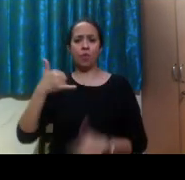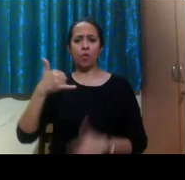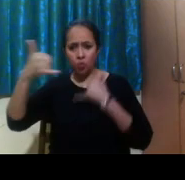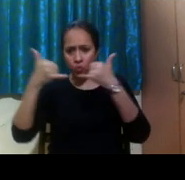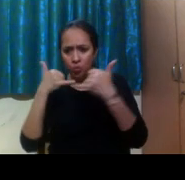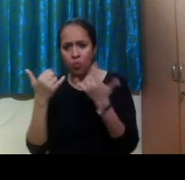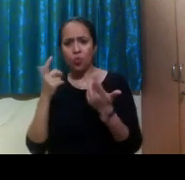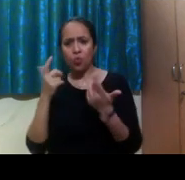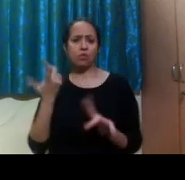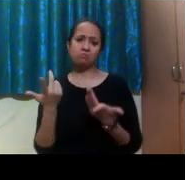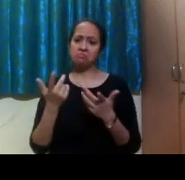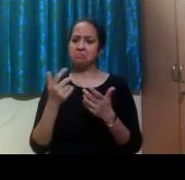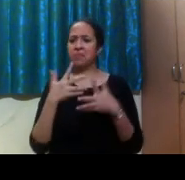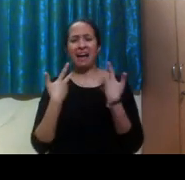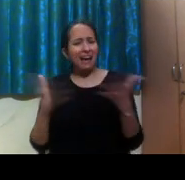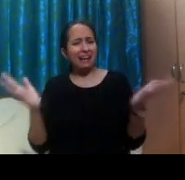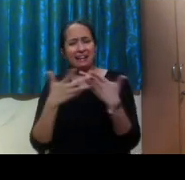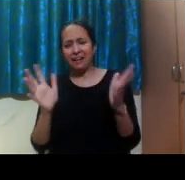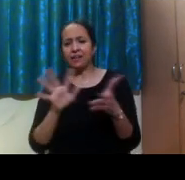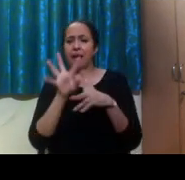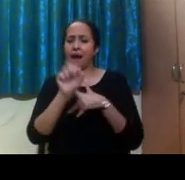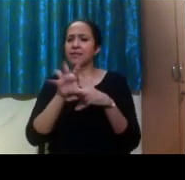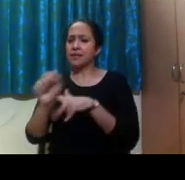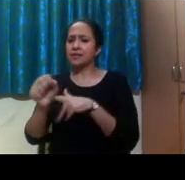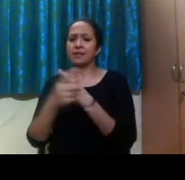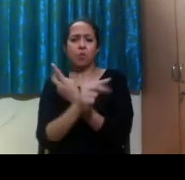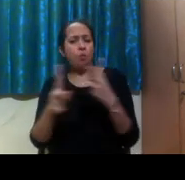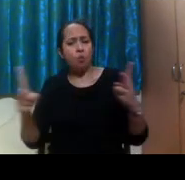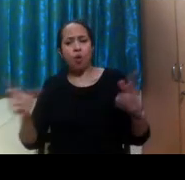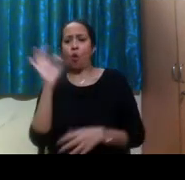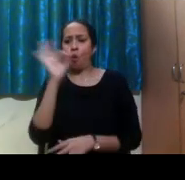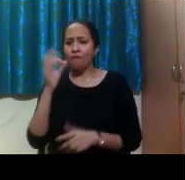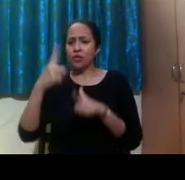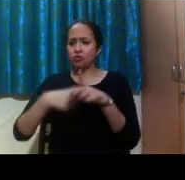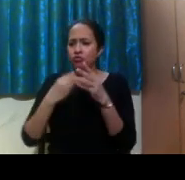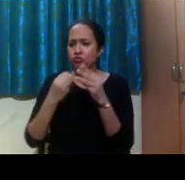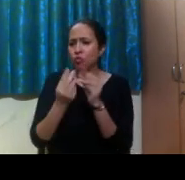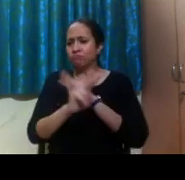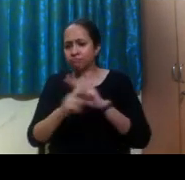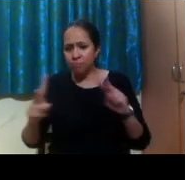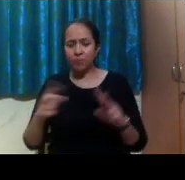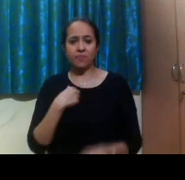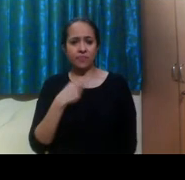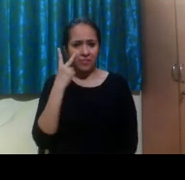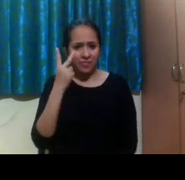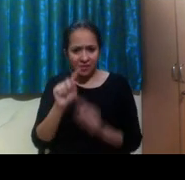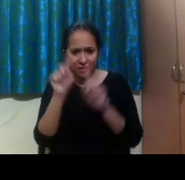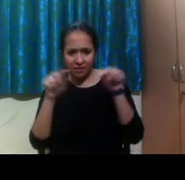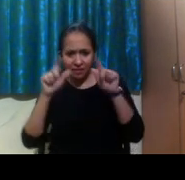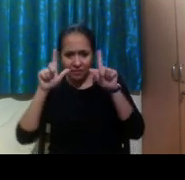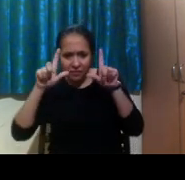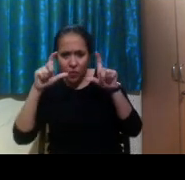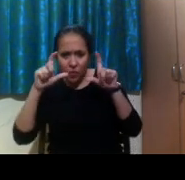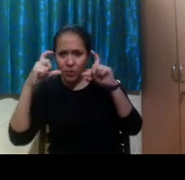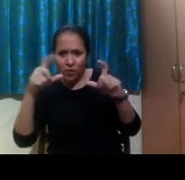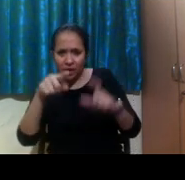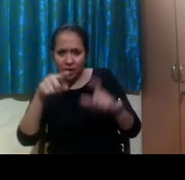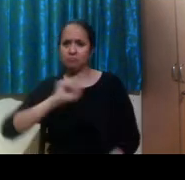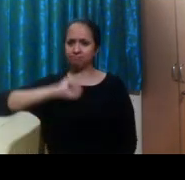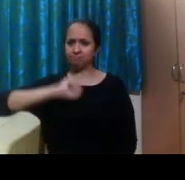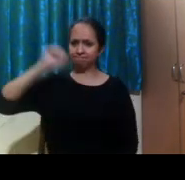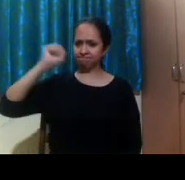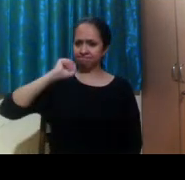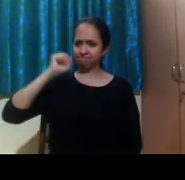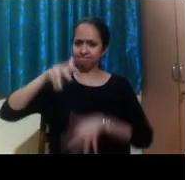and access to state and local government programs and offices. To the right, you can see an image of protests and streets.